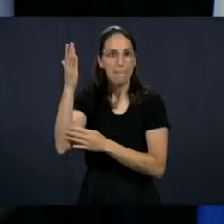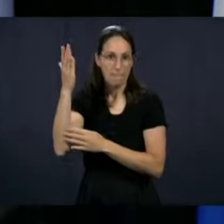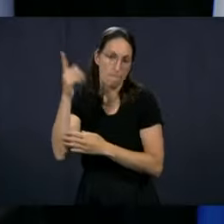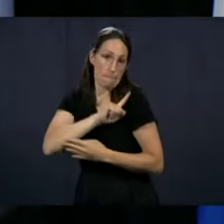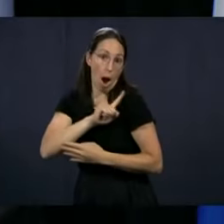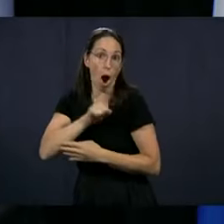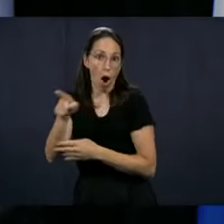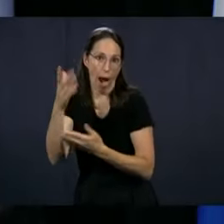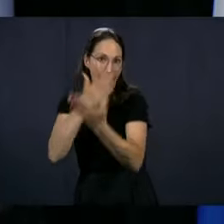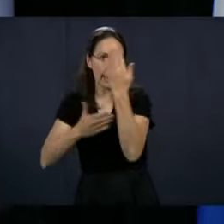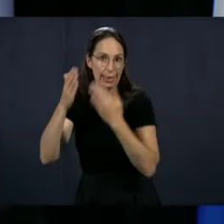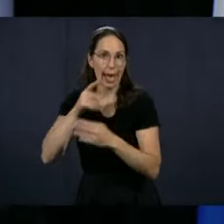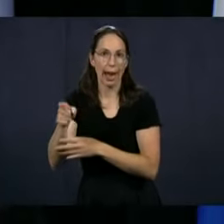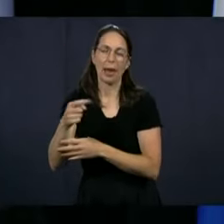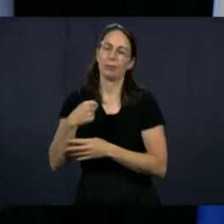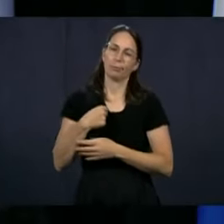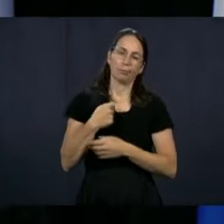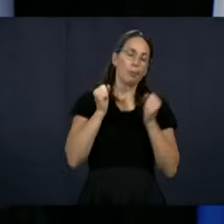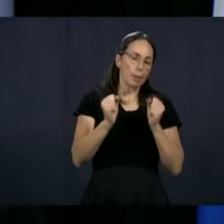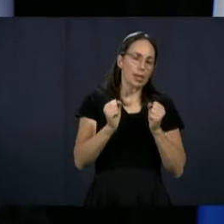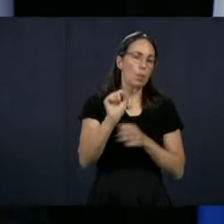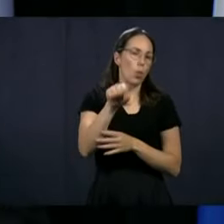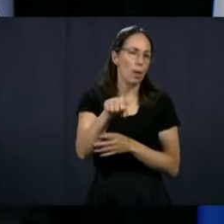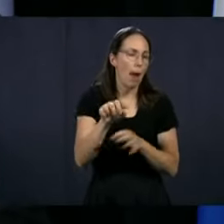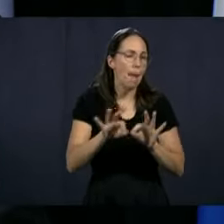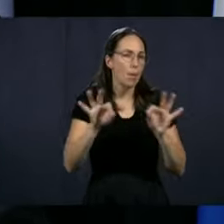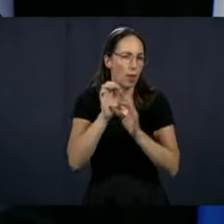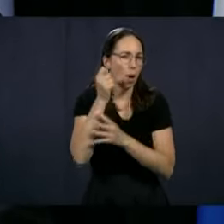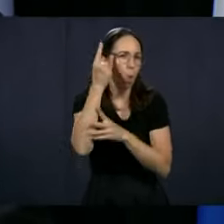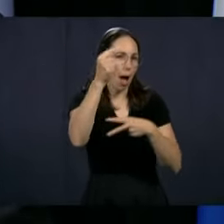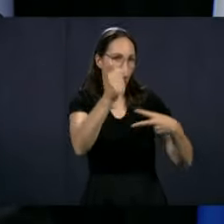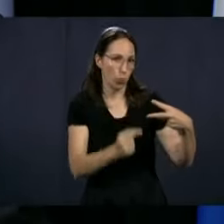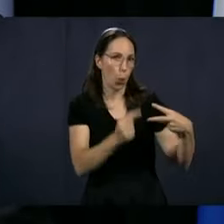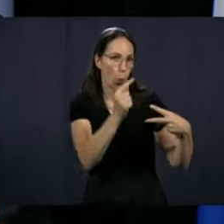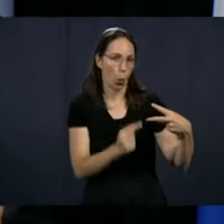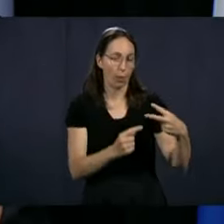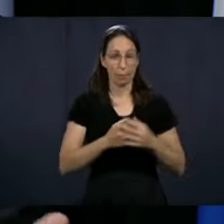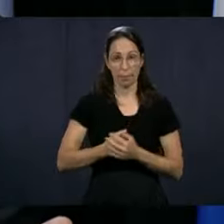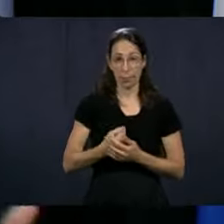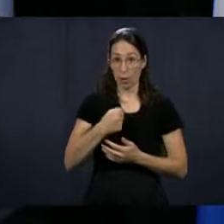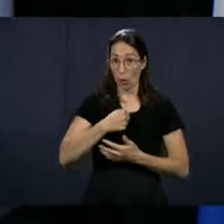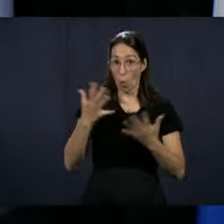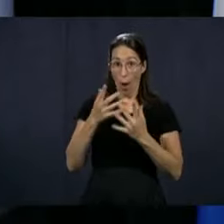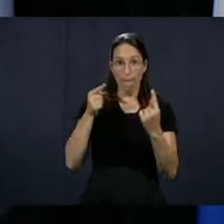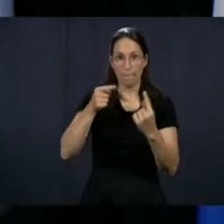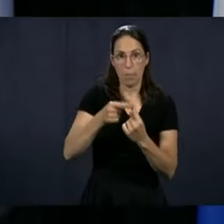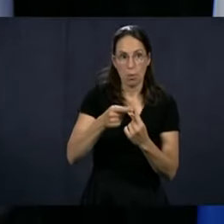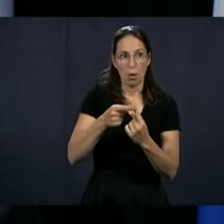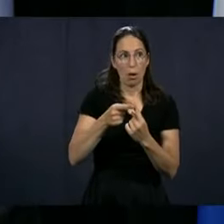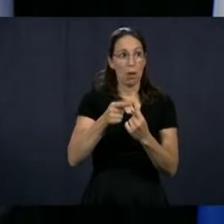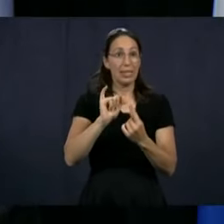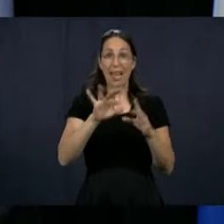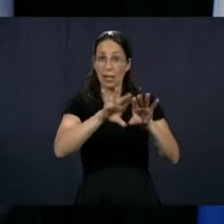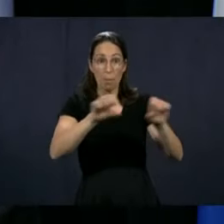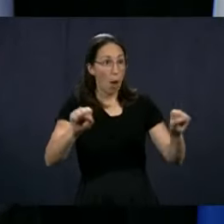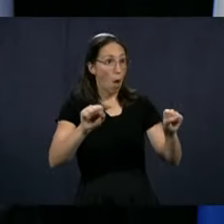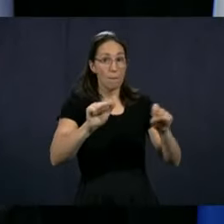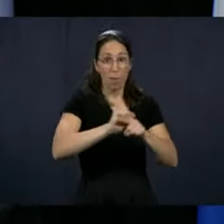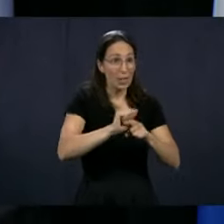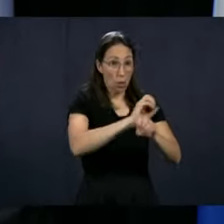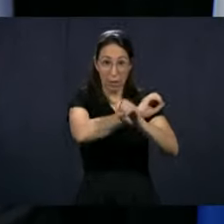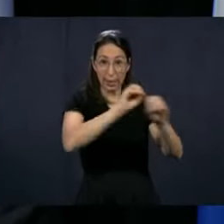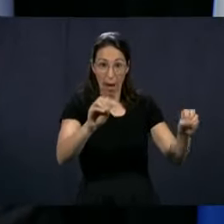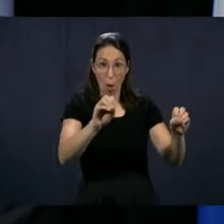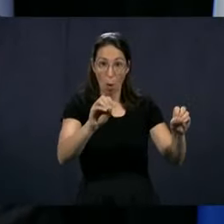But two things have to be understood. First, we want people who are not trained as